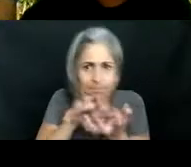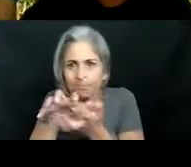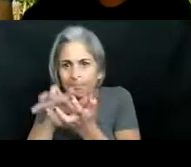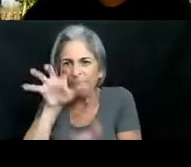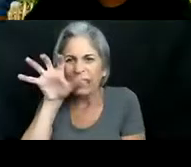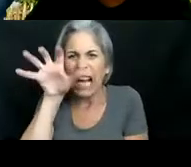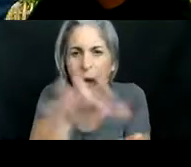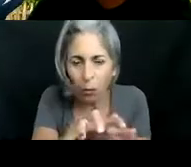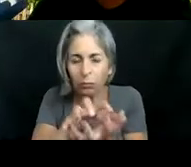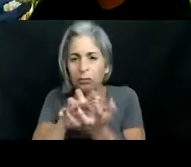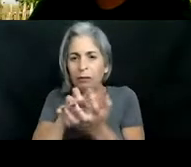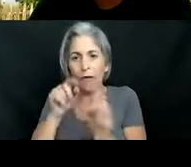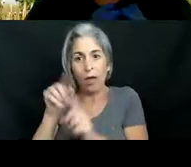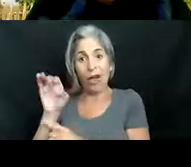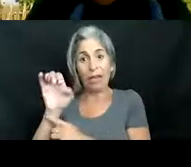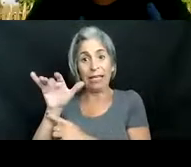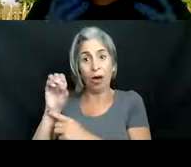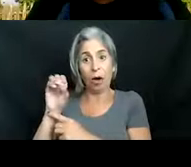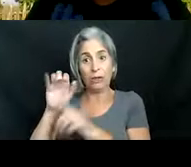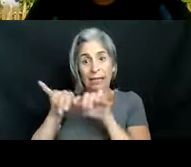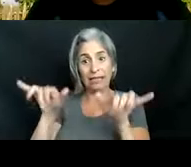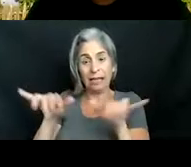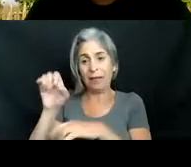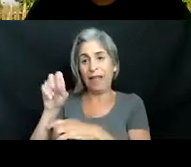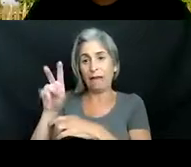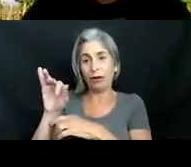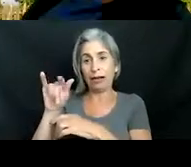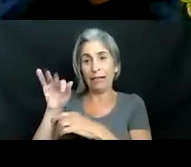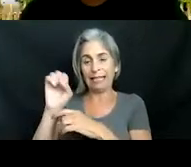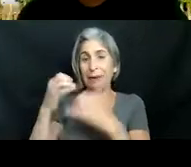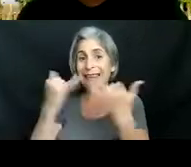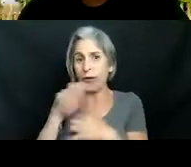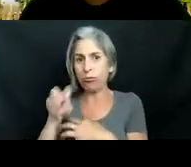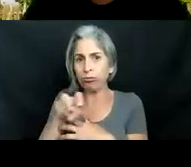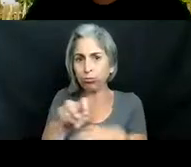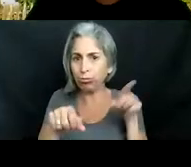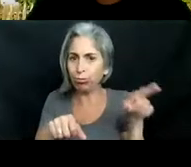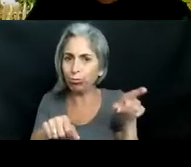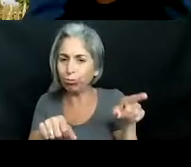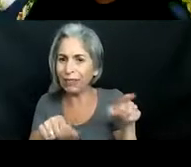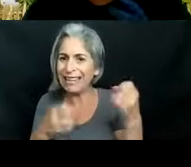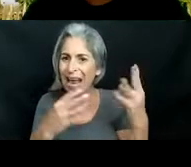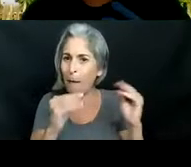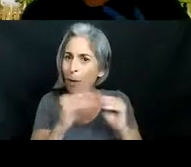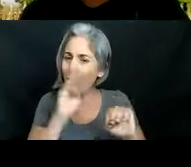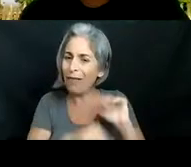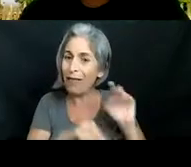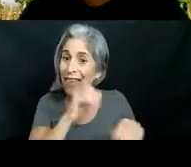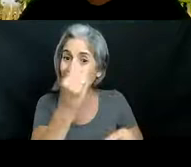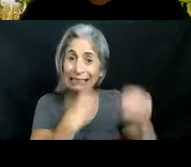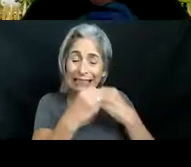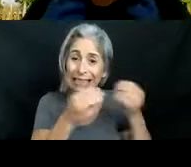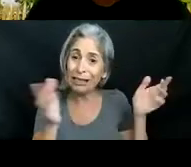uh everglades ecosystem but these burmese pythons are actually out competing them they've actually been found eating smaller